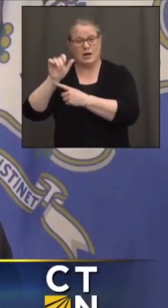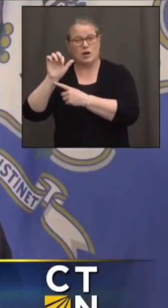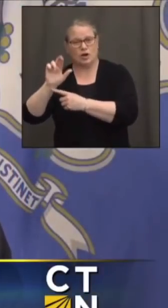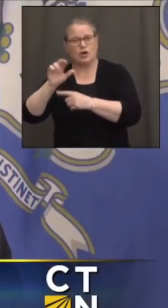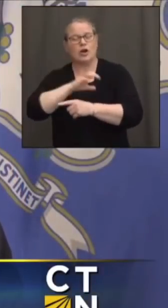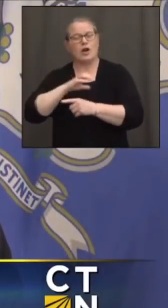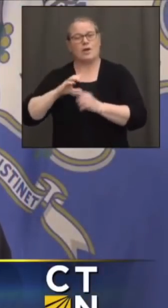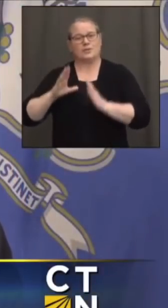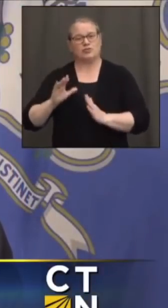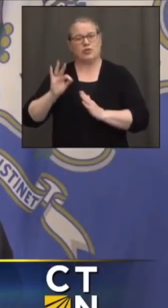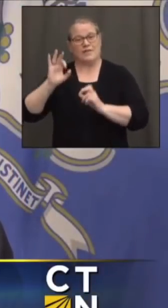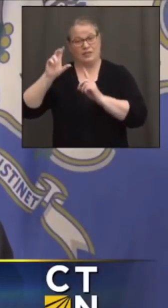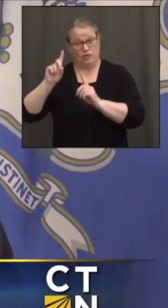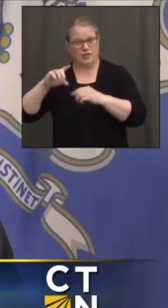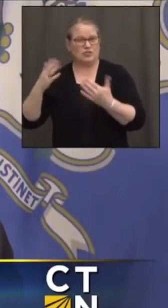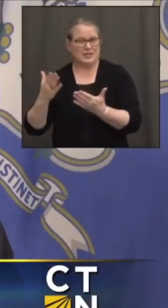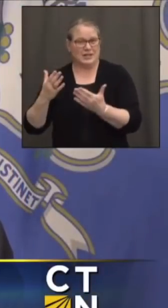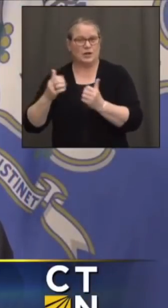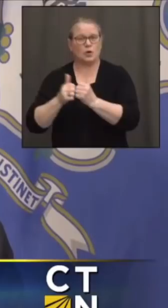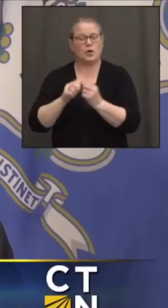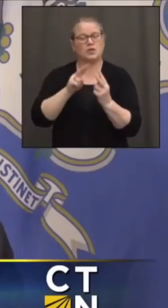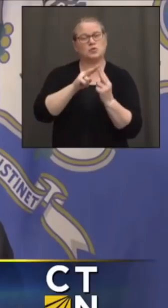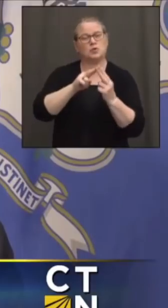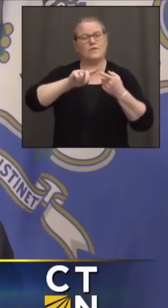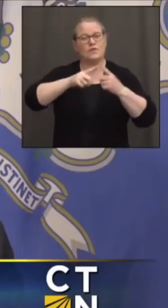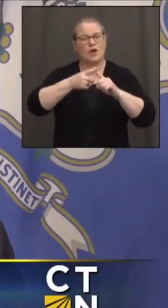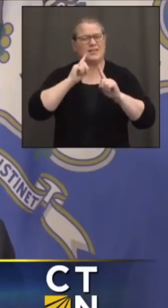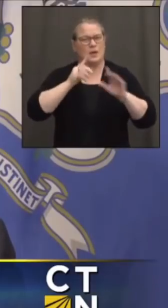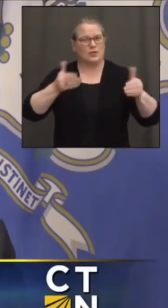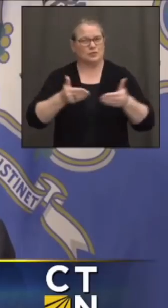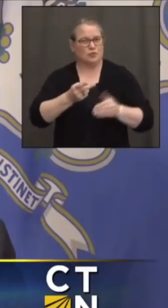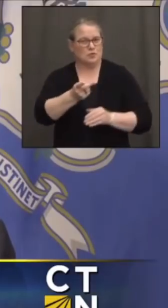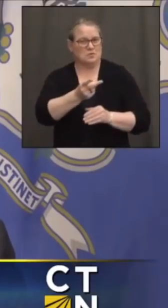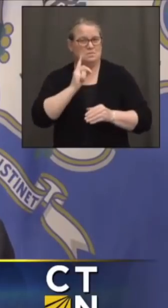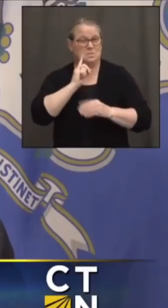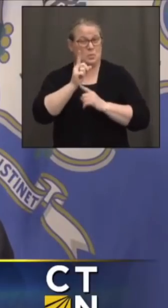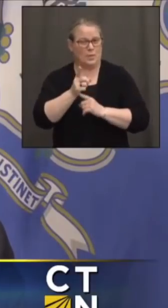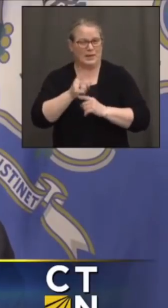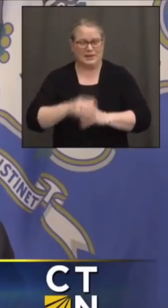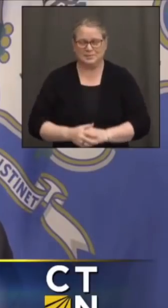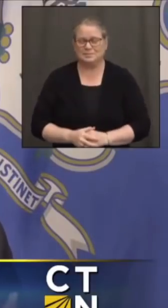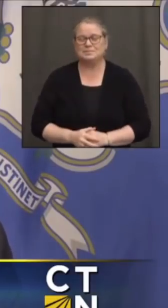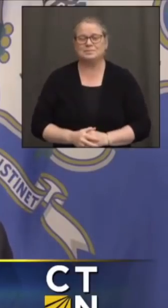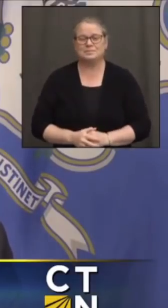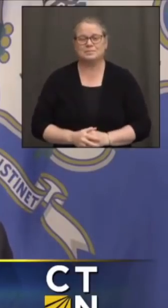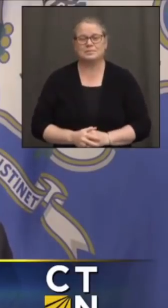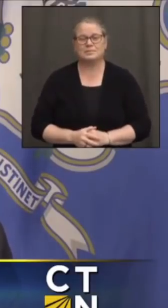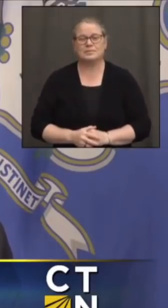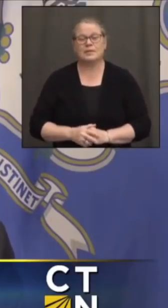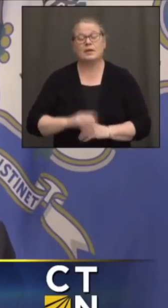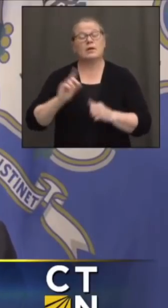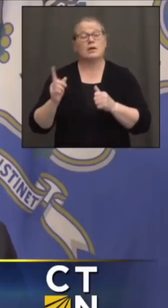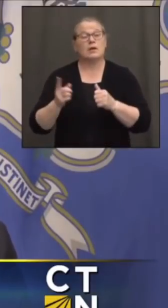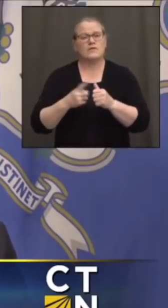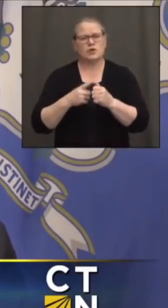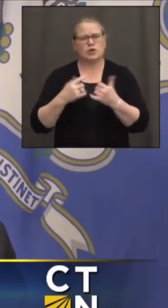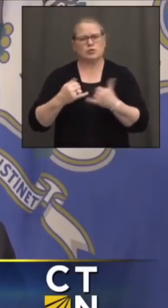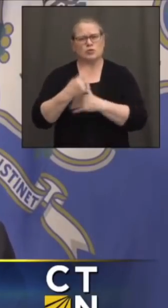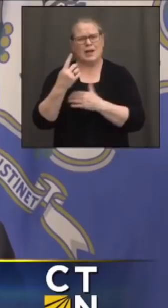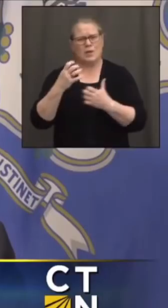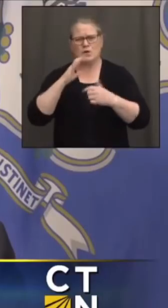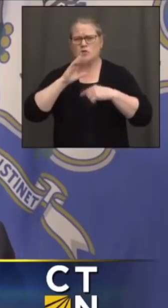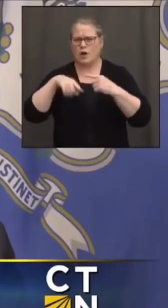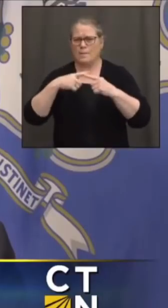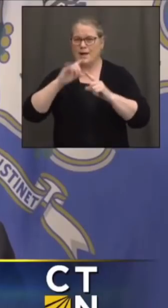as well as two friends I'll introduce you in a minute. I really wanted to talk a lot today about jobs